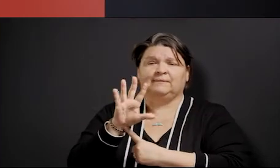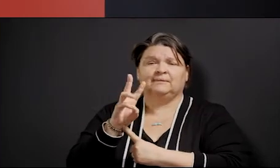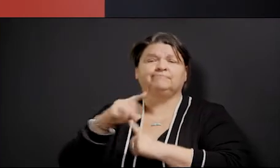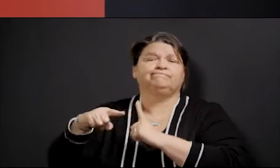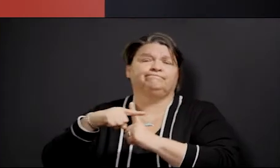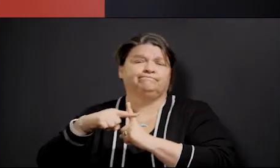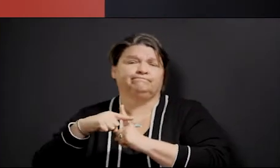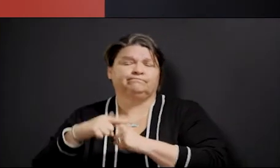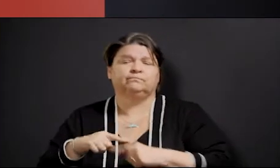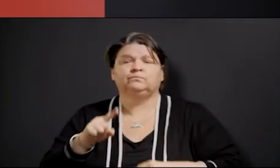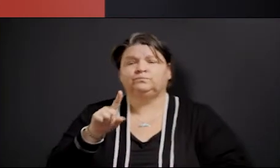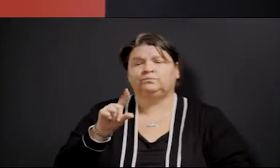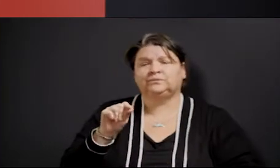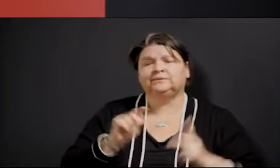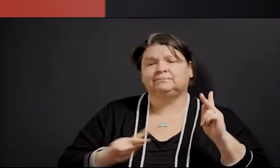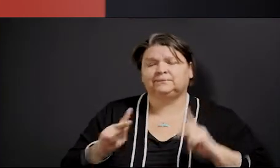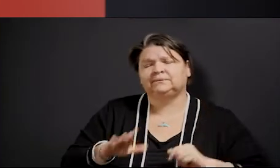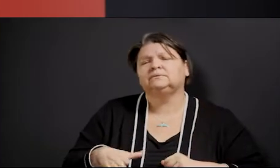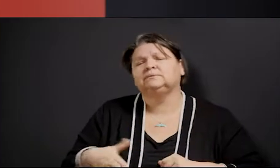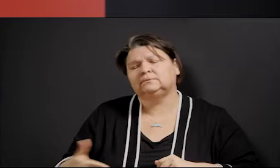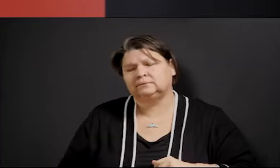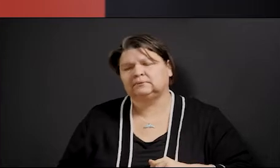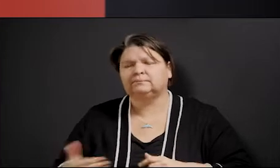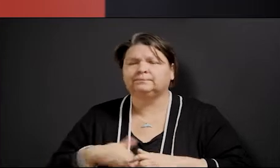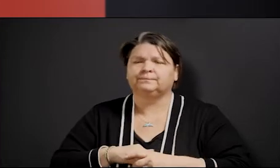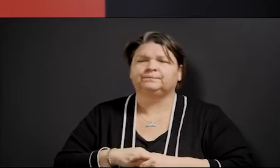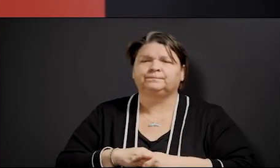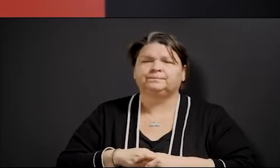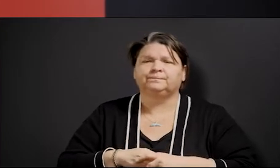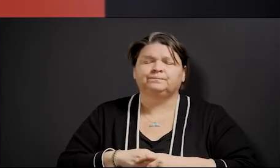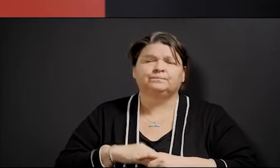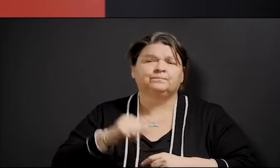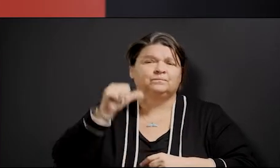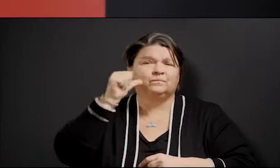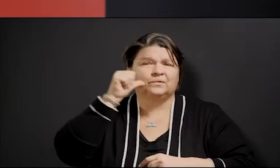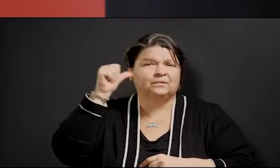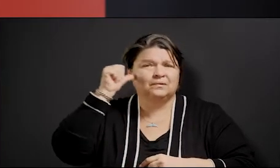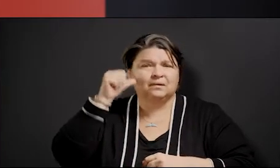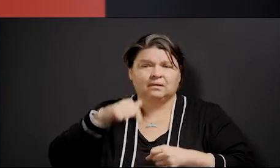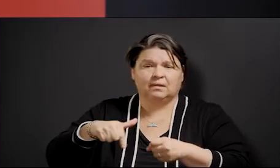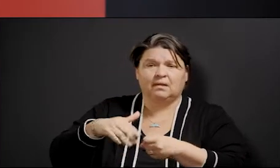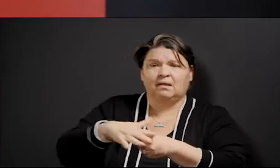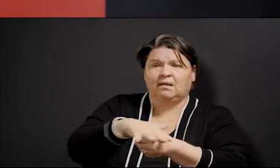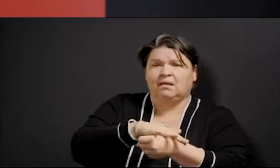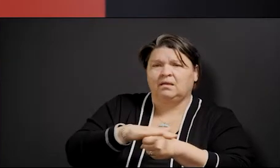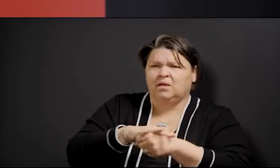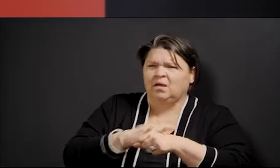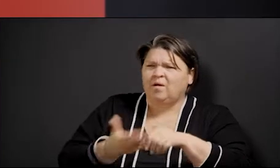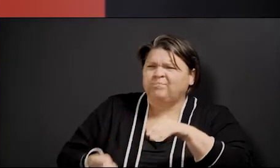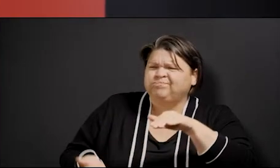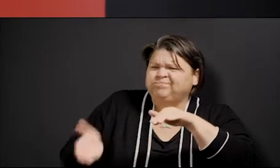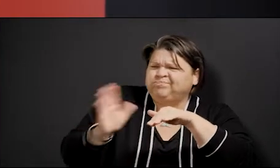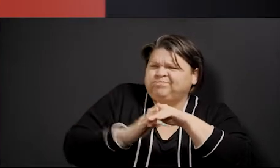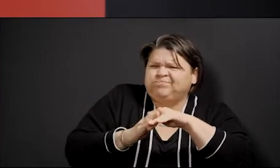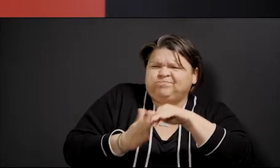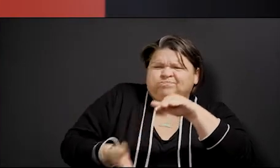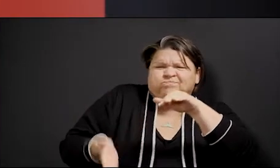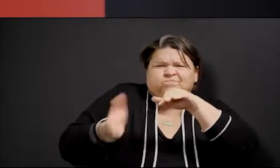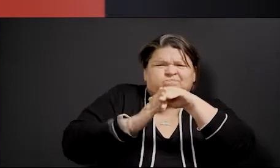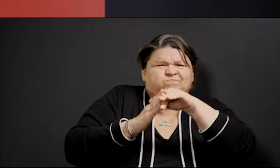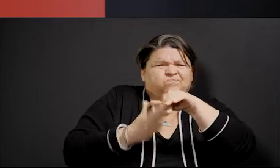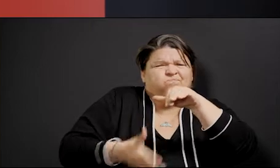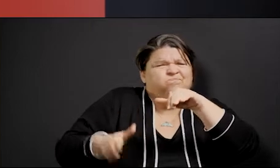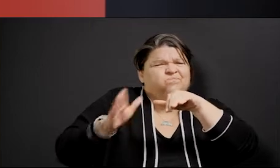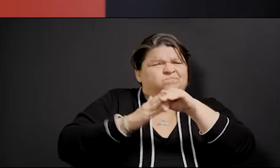Yesterday was the county's single largest gain in cases with 103 cases gained